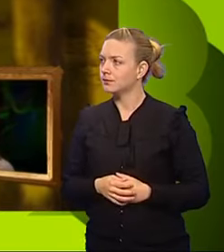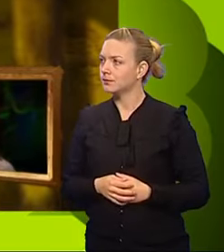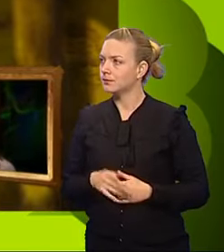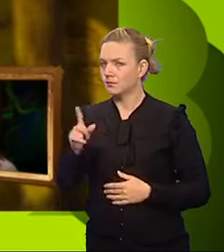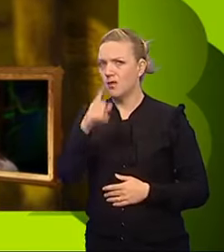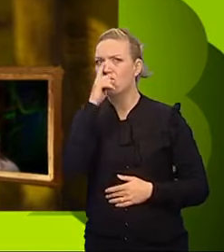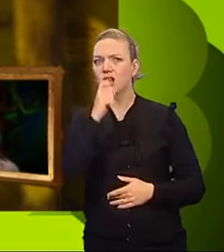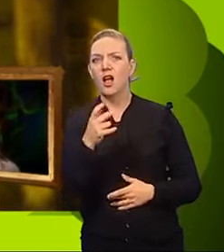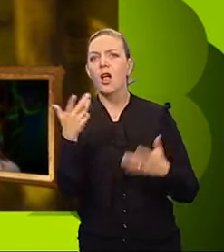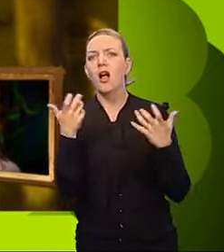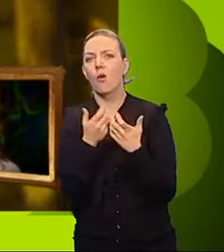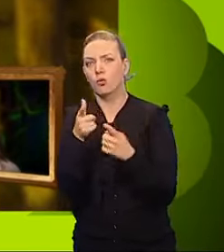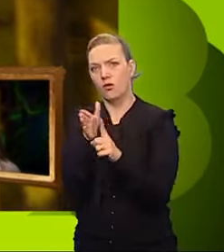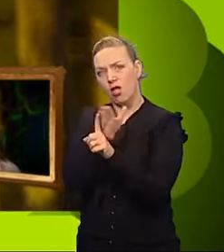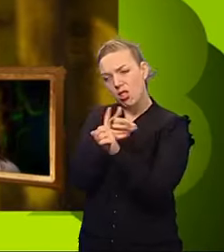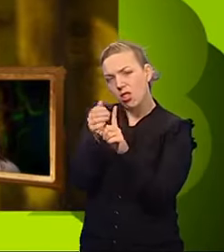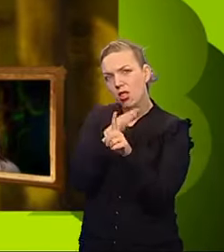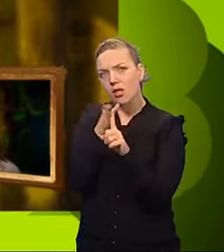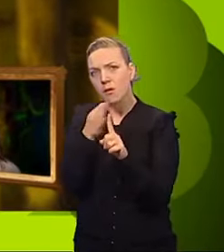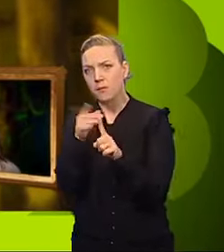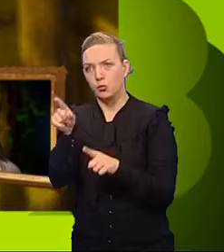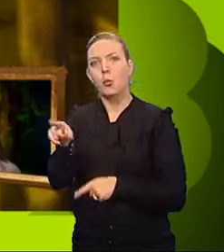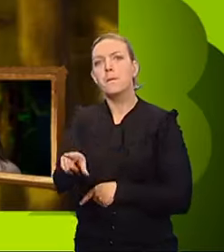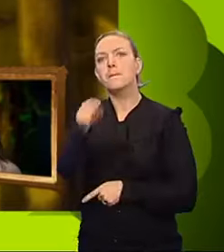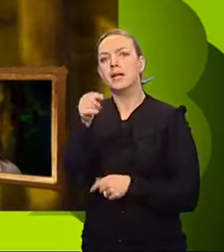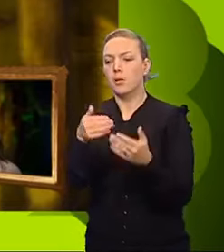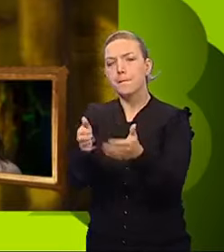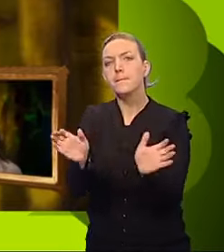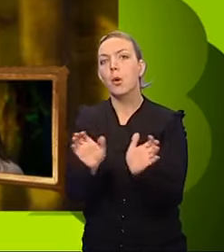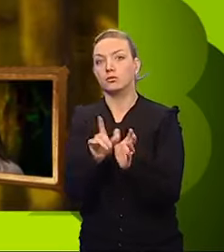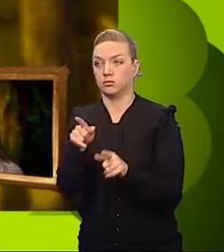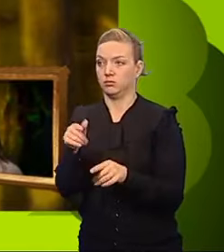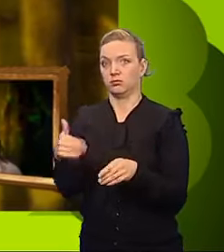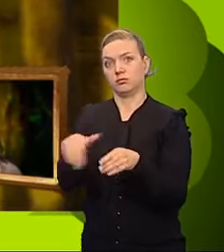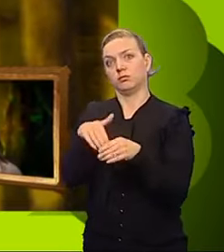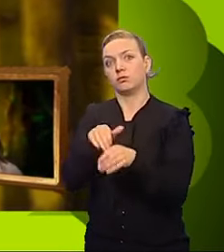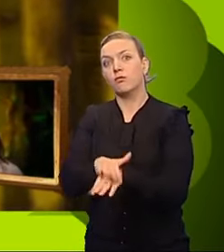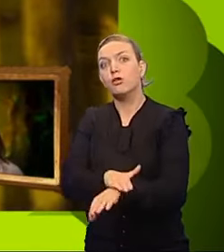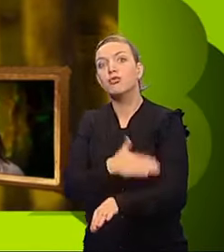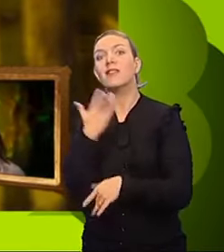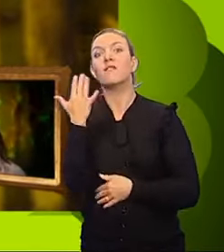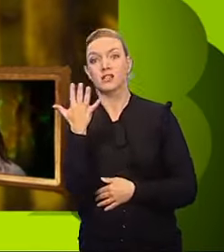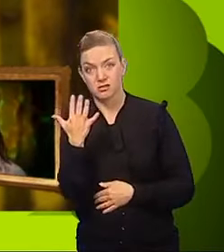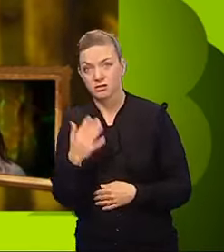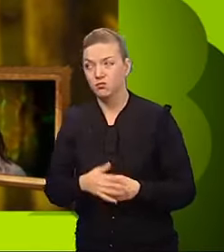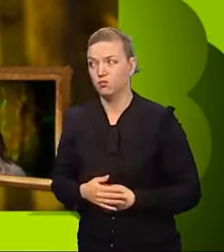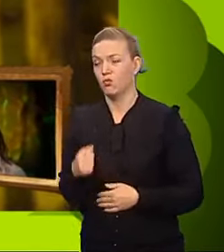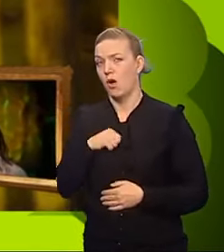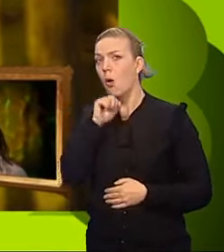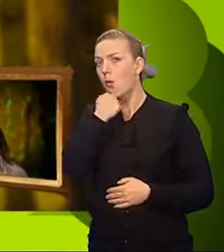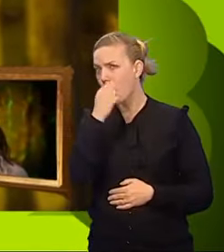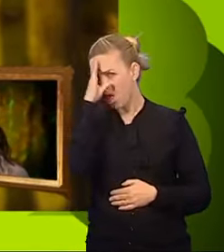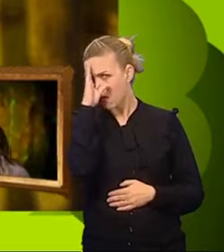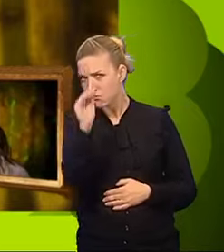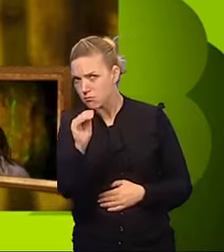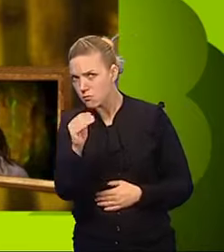You can do this by persuading the others to pick a plant pot containing Green Fingers. I will tell